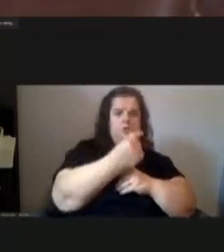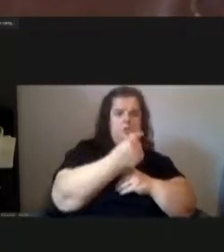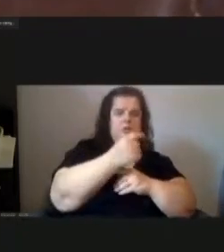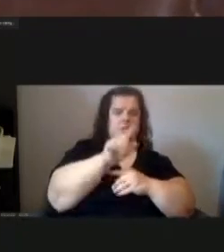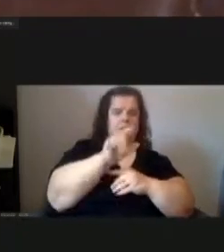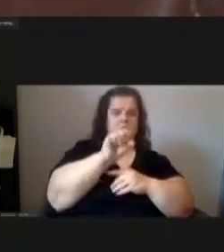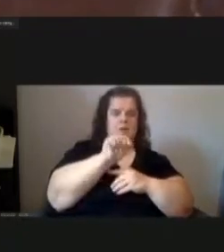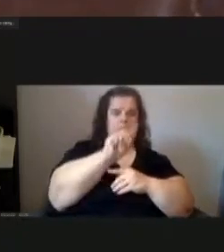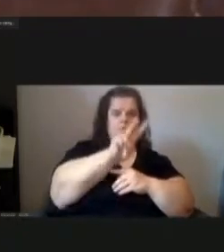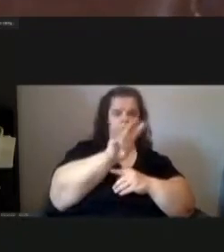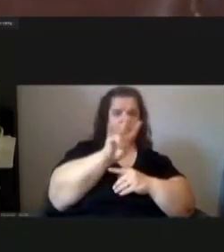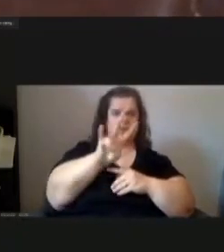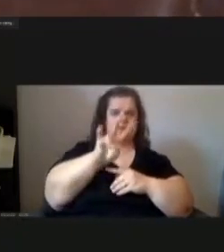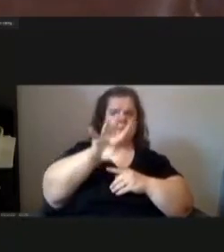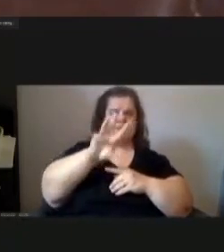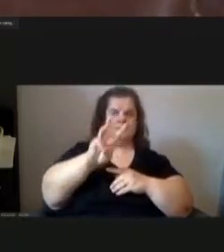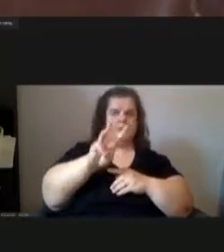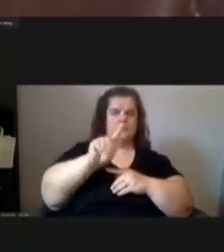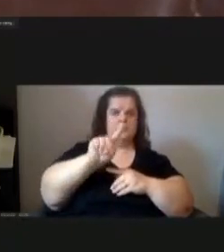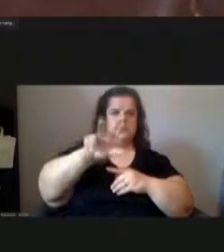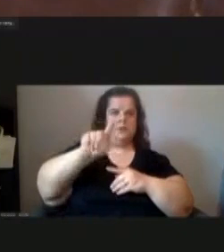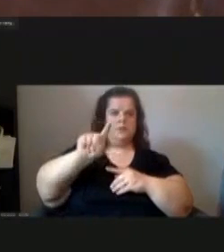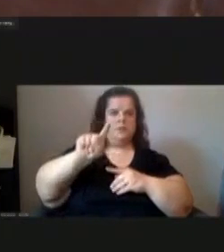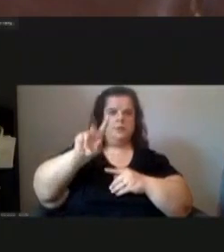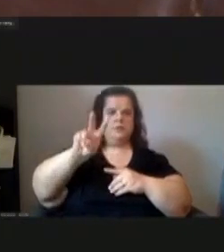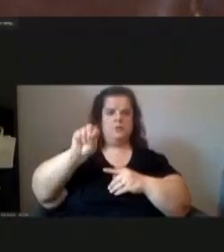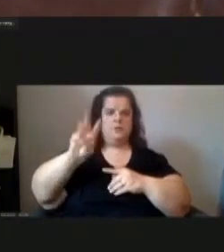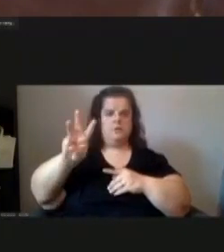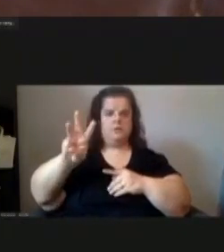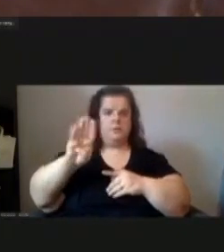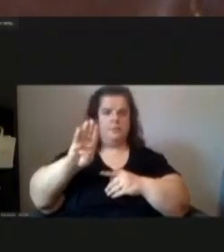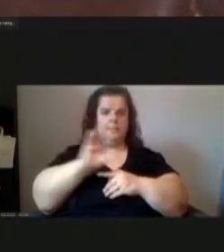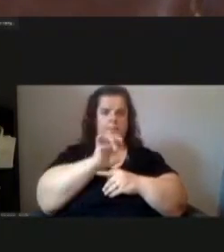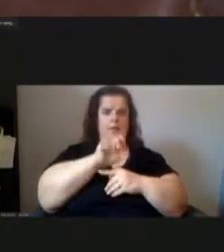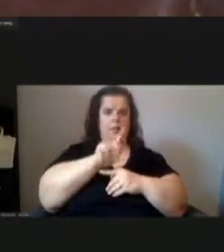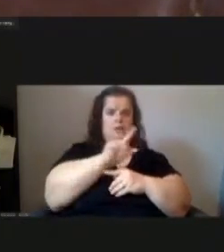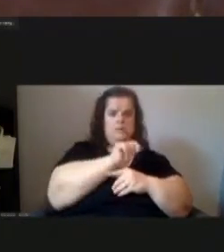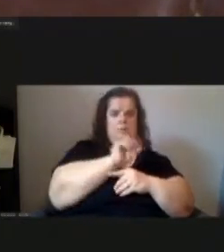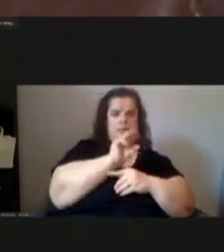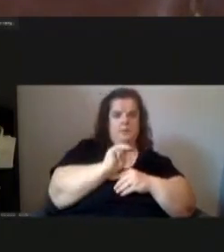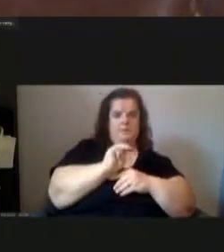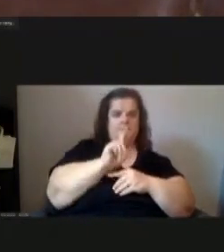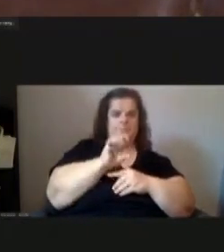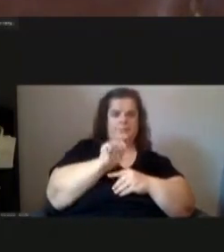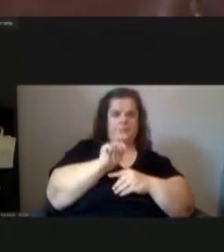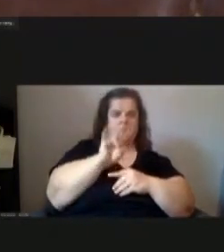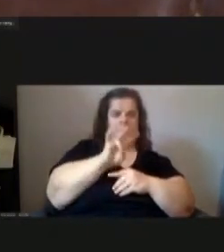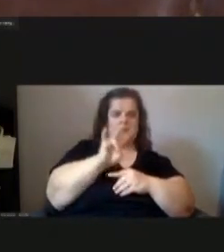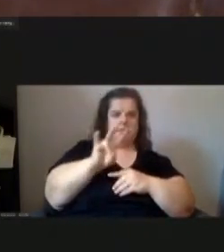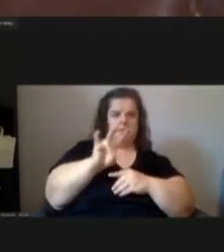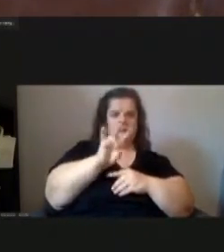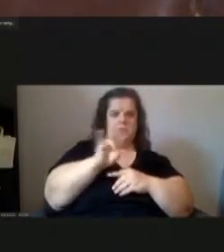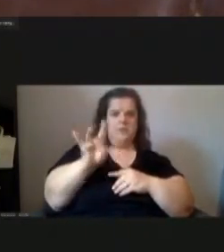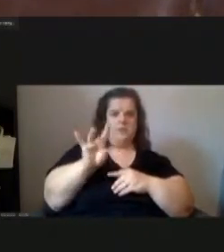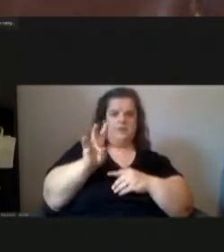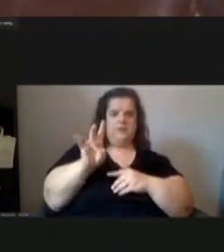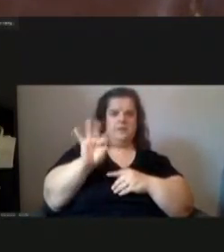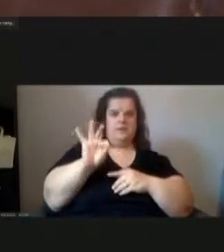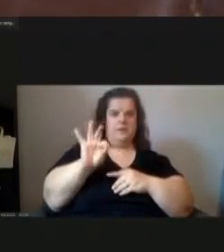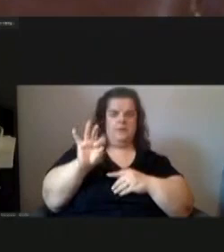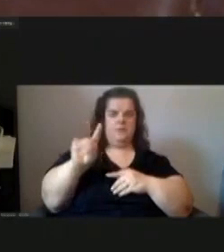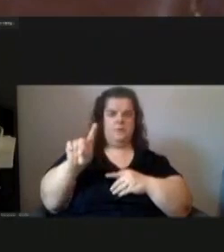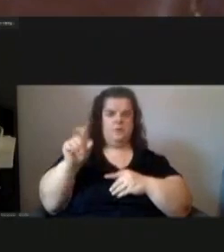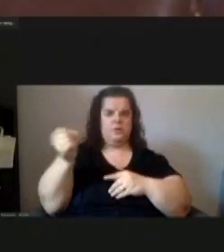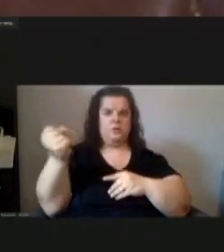2756 131 and 206 block 20 m lot 77 78 79 n